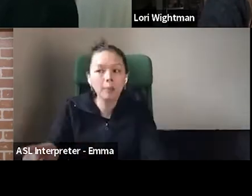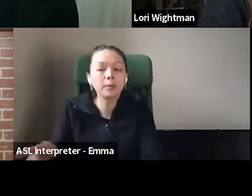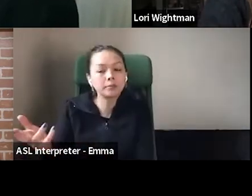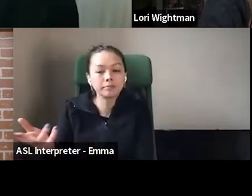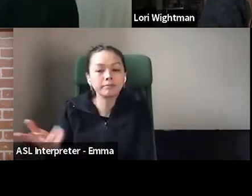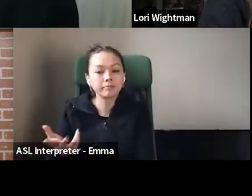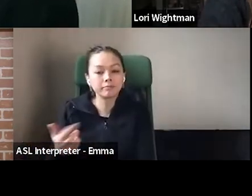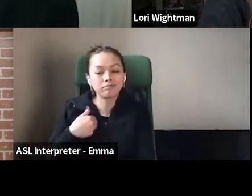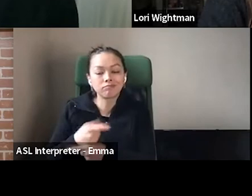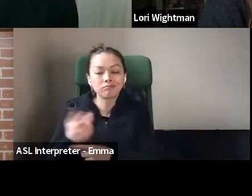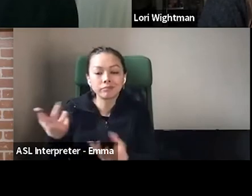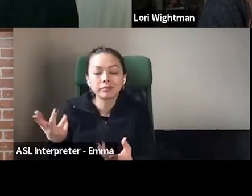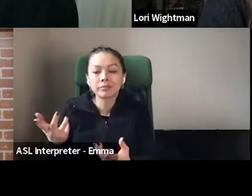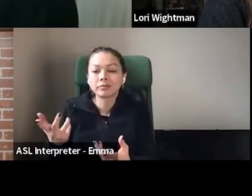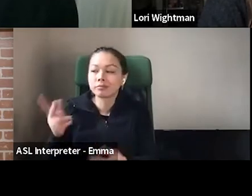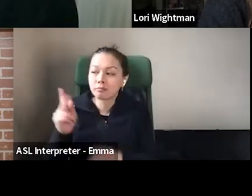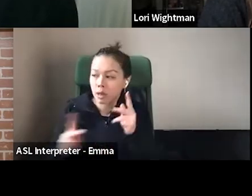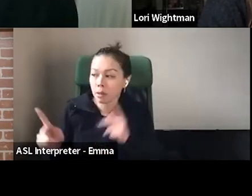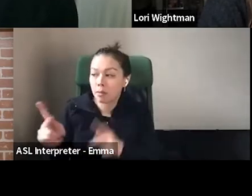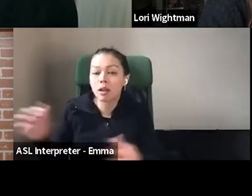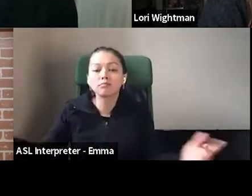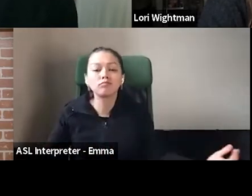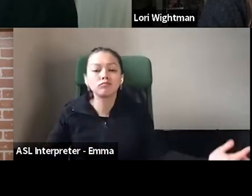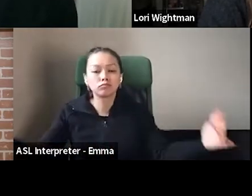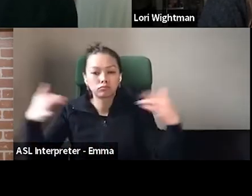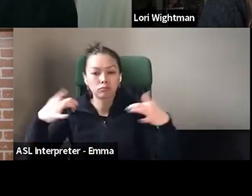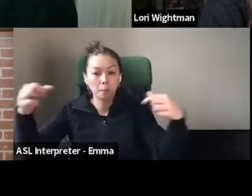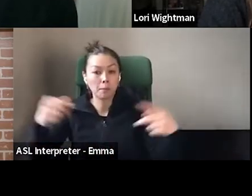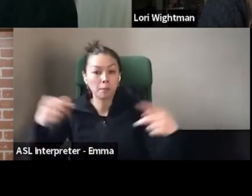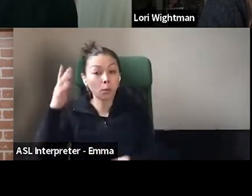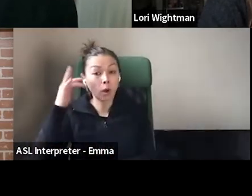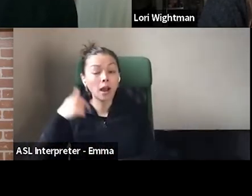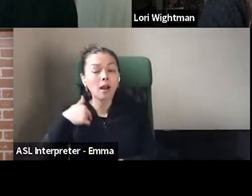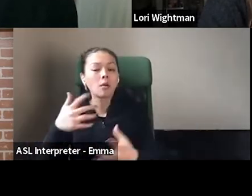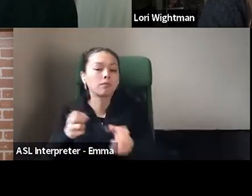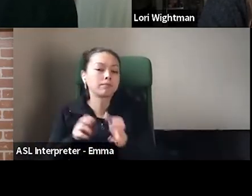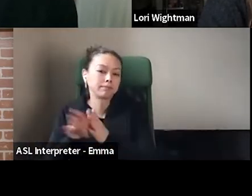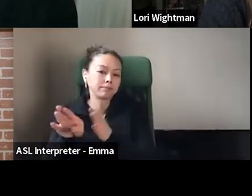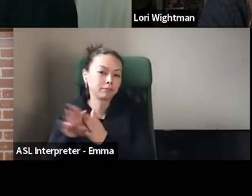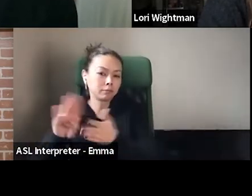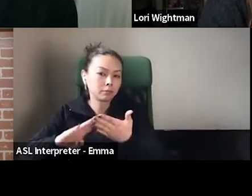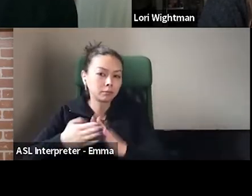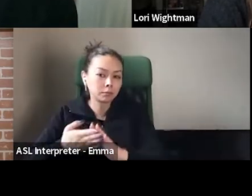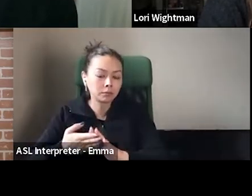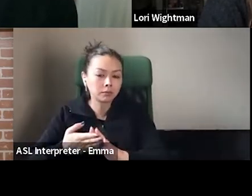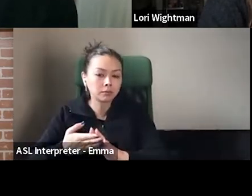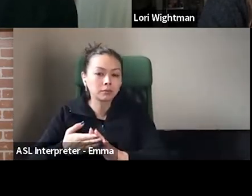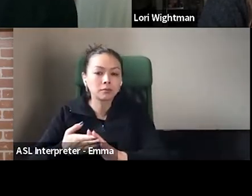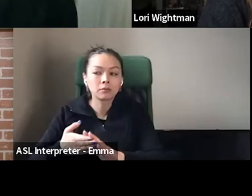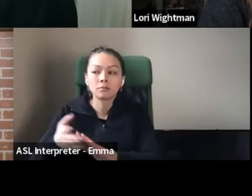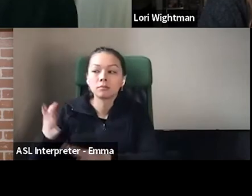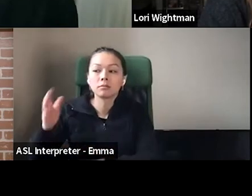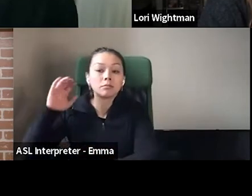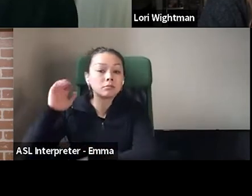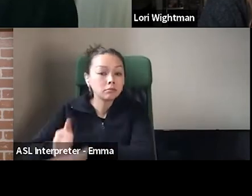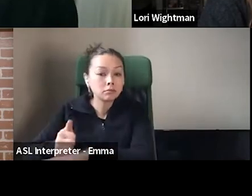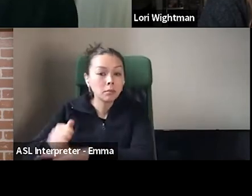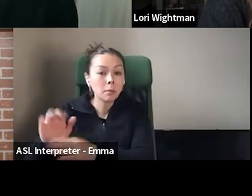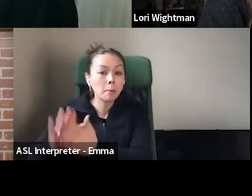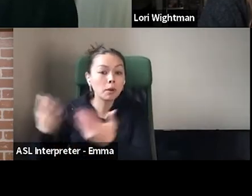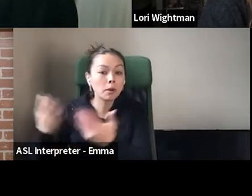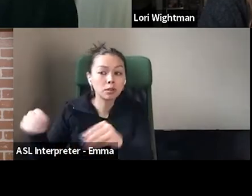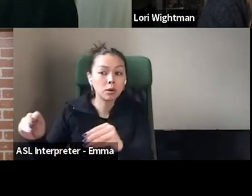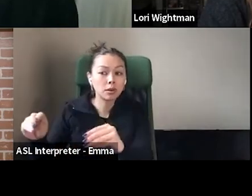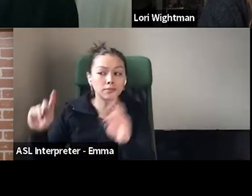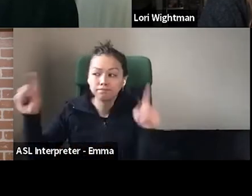because they want to build the community. They had a bookstore here for 20 years on this street. It went away five or six years ago. They